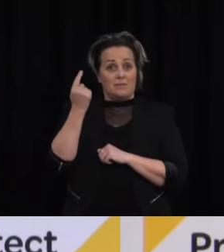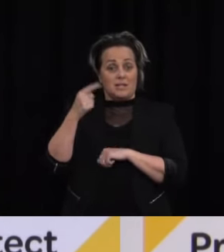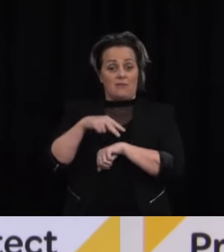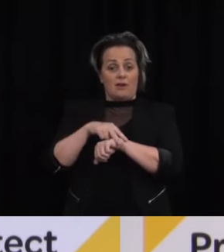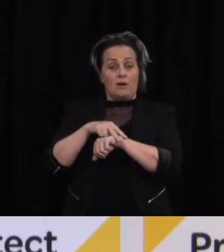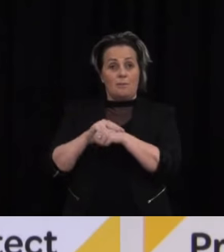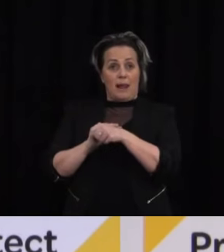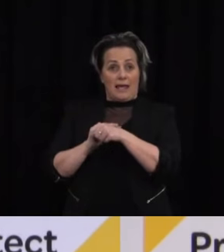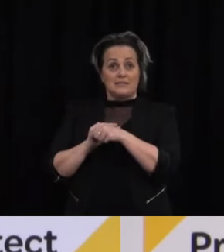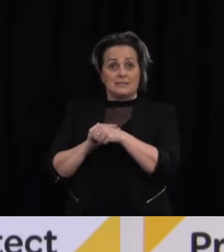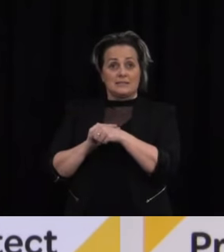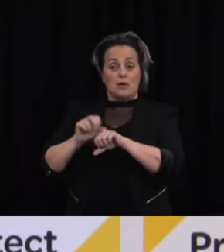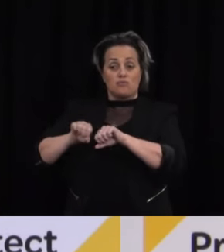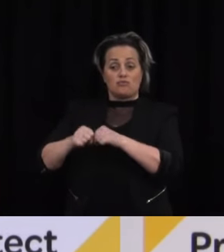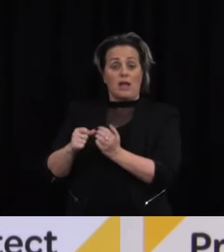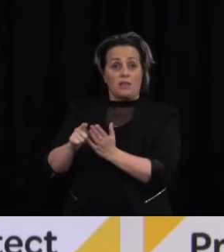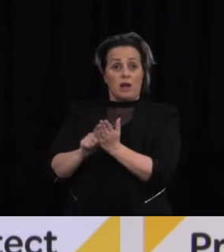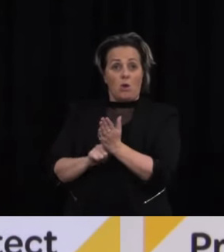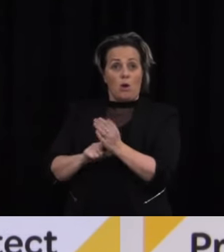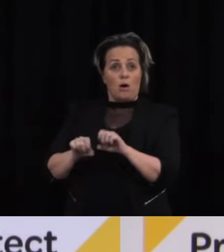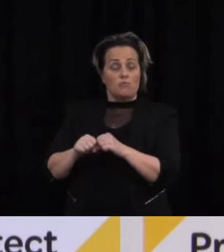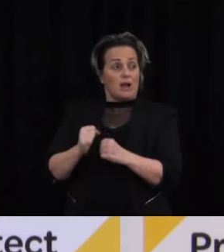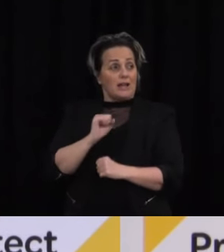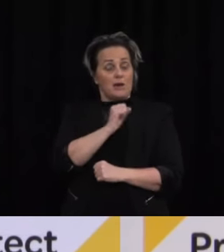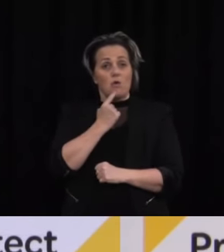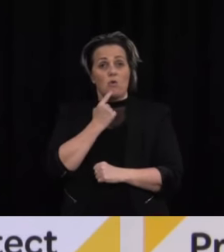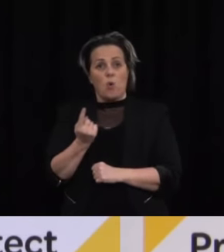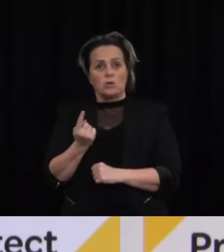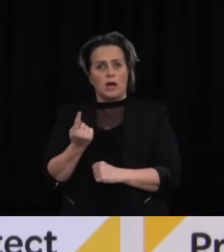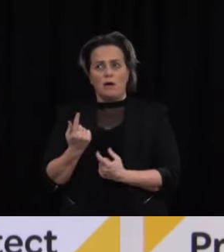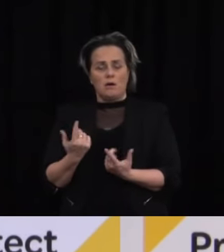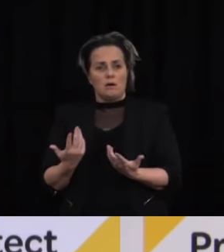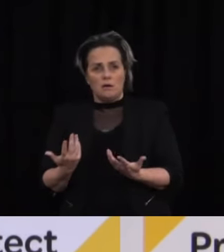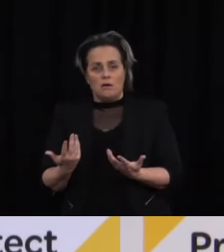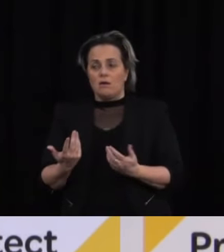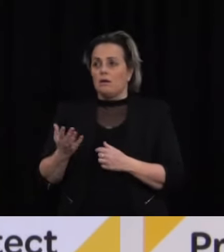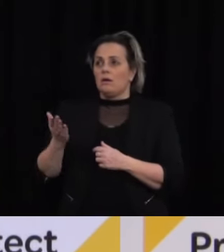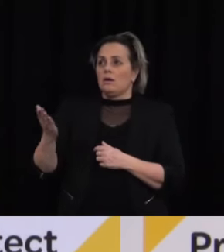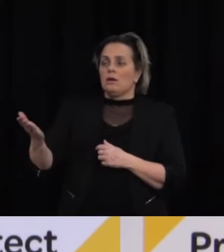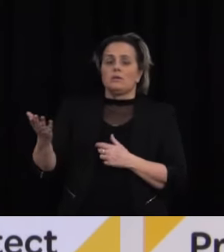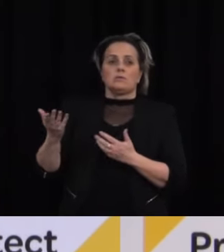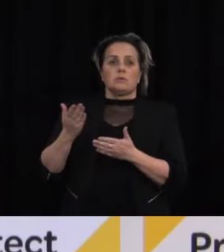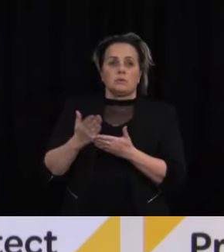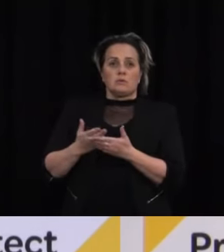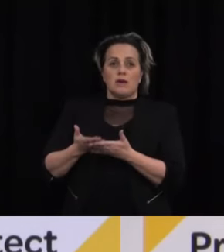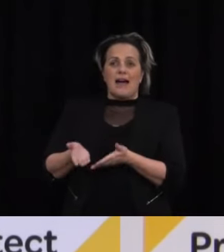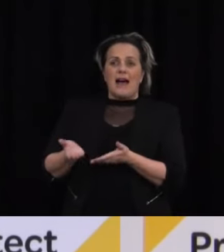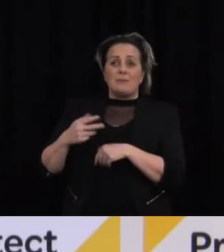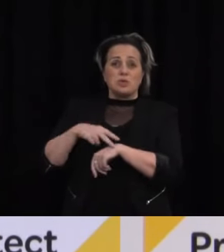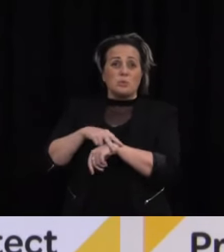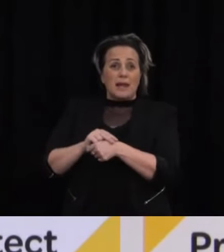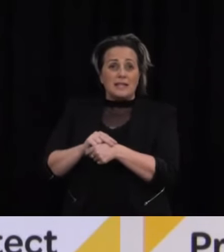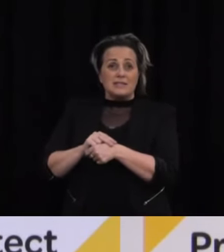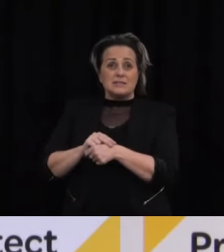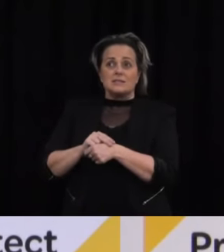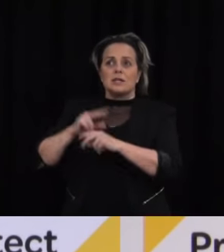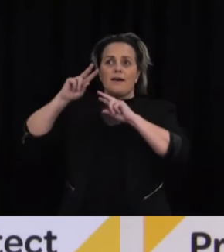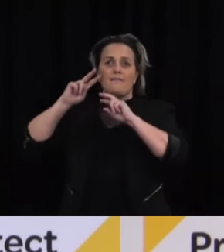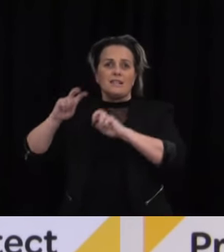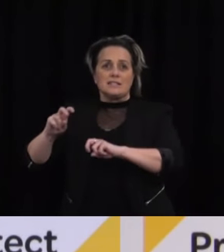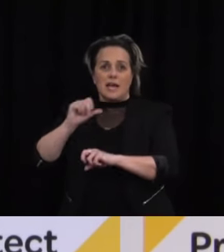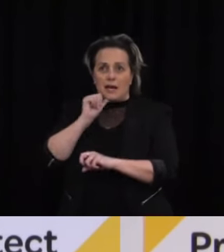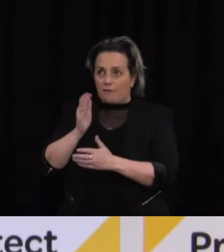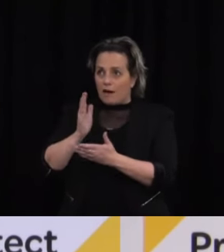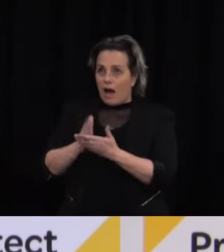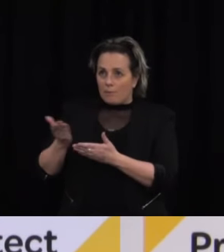Dr Bloomfield's order? Because ultimately a question around whether the police themselves are following the rules is a matter for the police and if they're